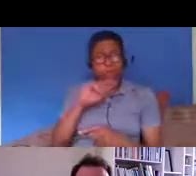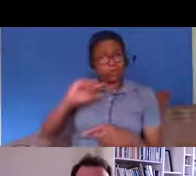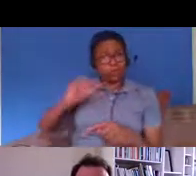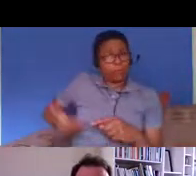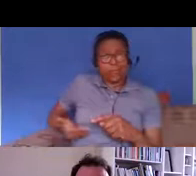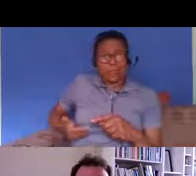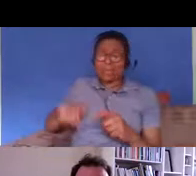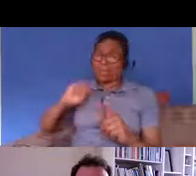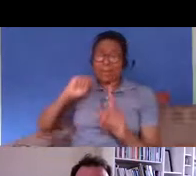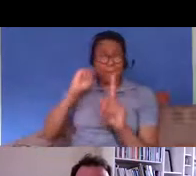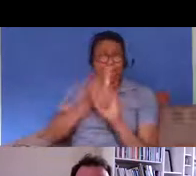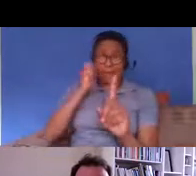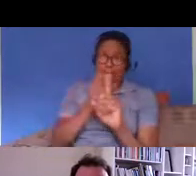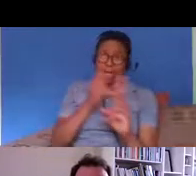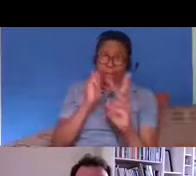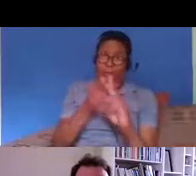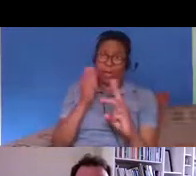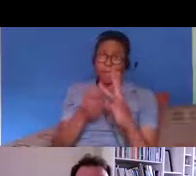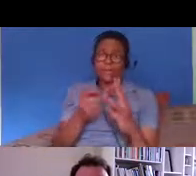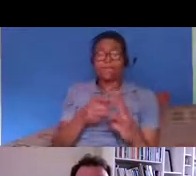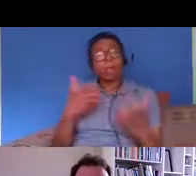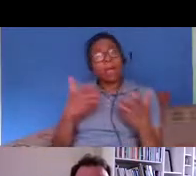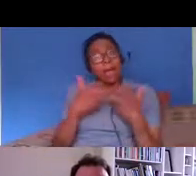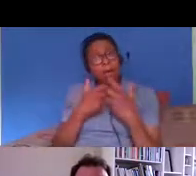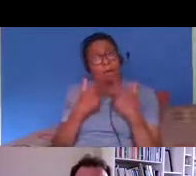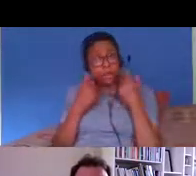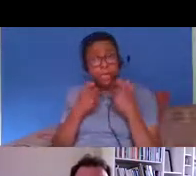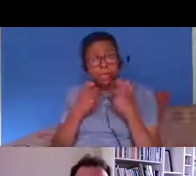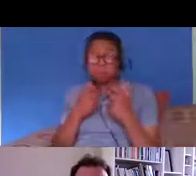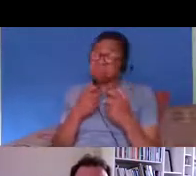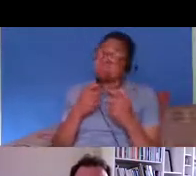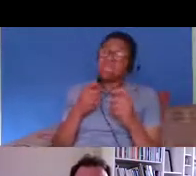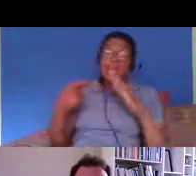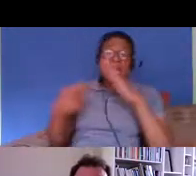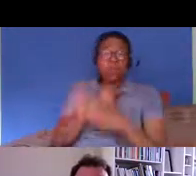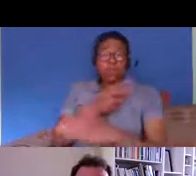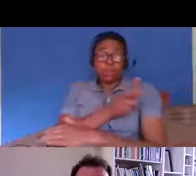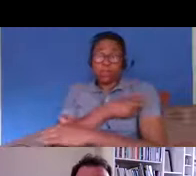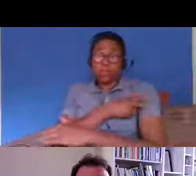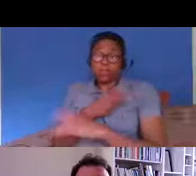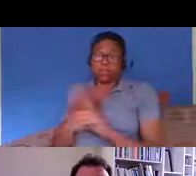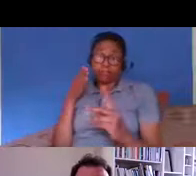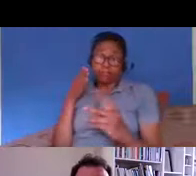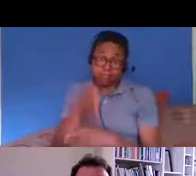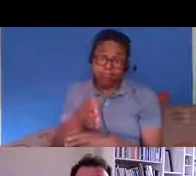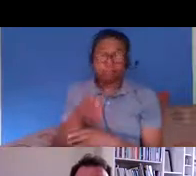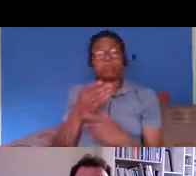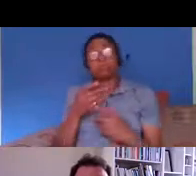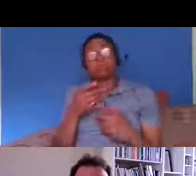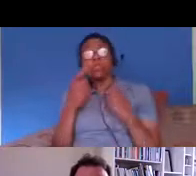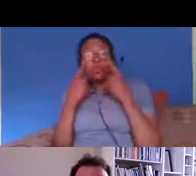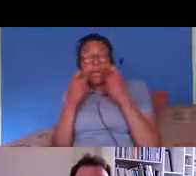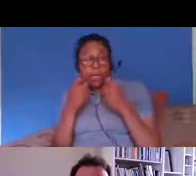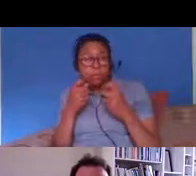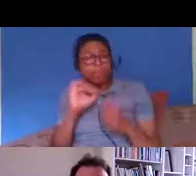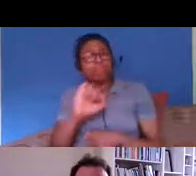enforced through kind of what you might call boots on the ground um raids by immigration officials um there was a huge ramping up